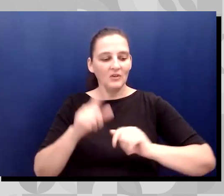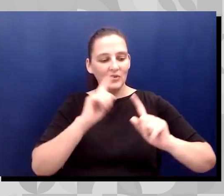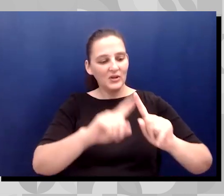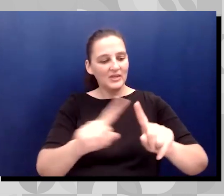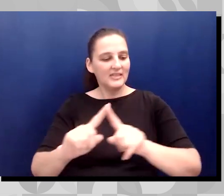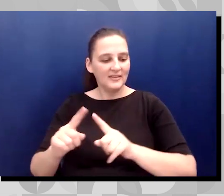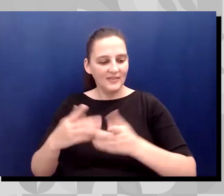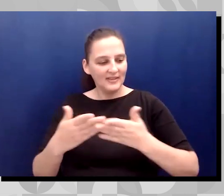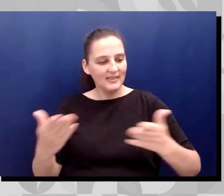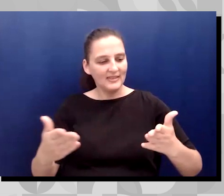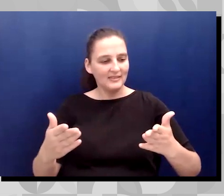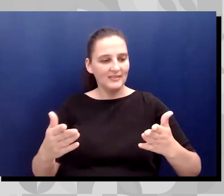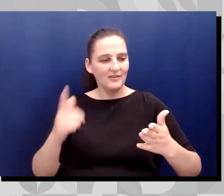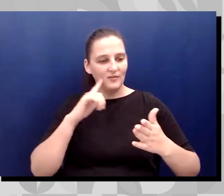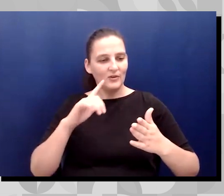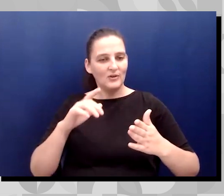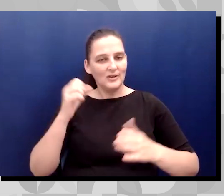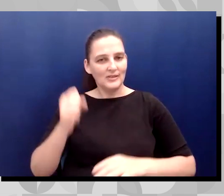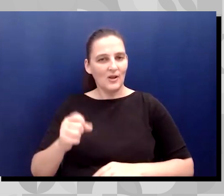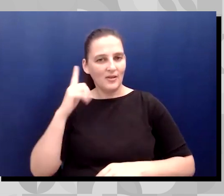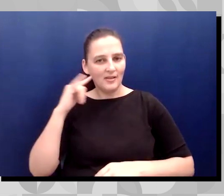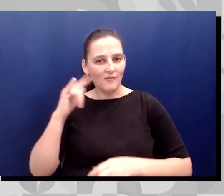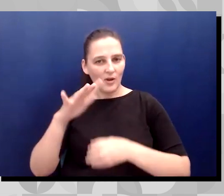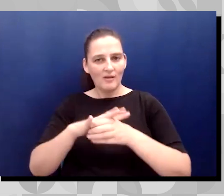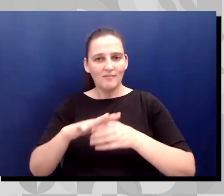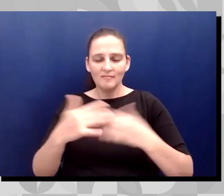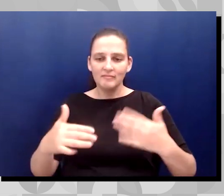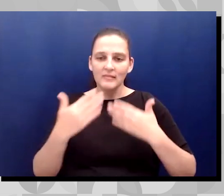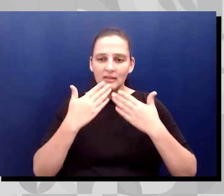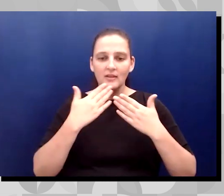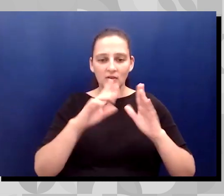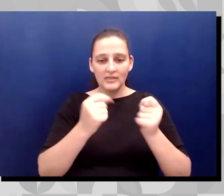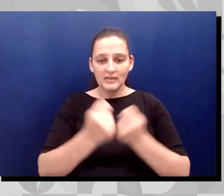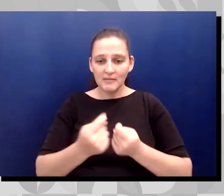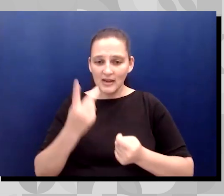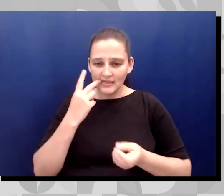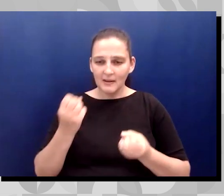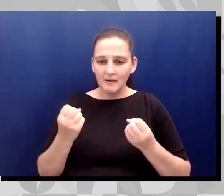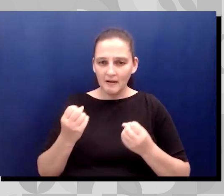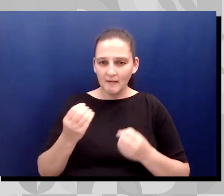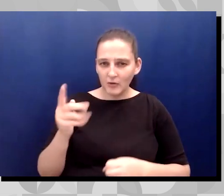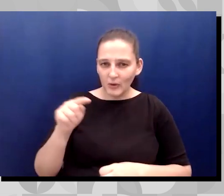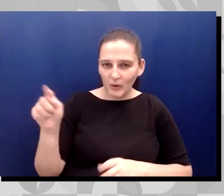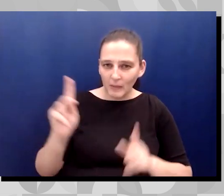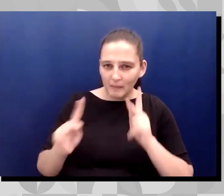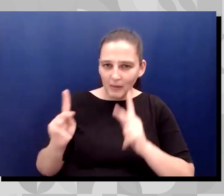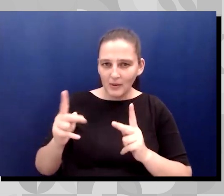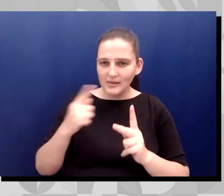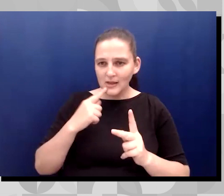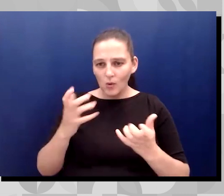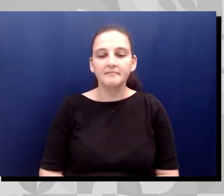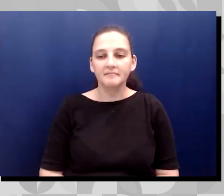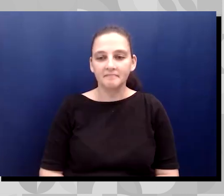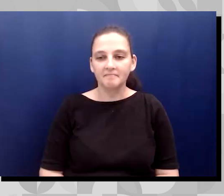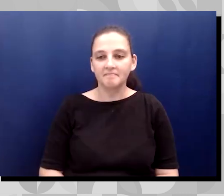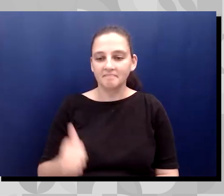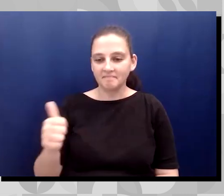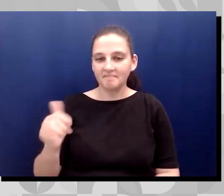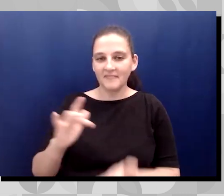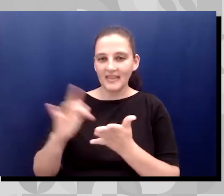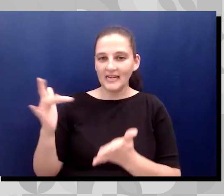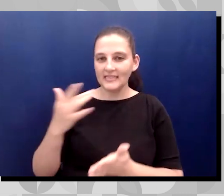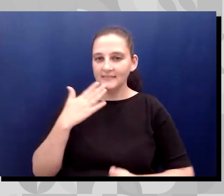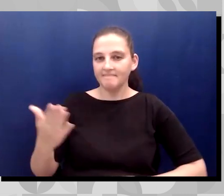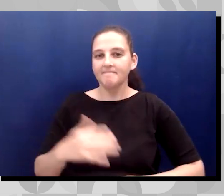SoCal area. So thank you so much team. I do see a handful of folks that love to connect with y'all. So when you have an opportunity, go ahead and look through the, what